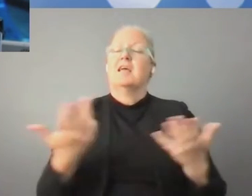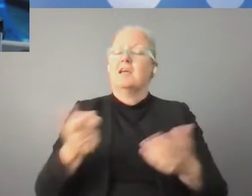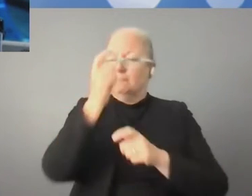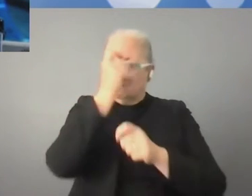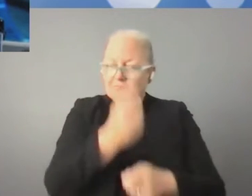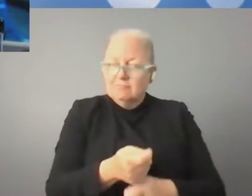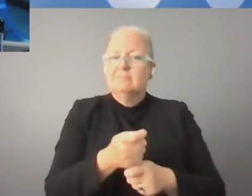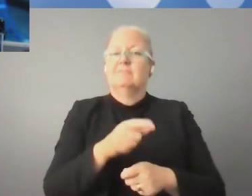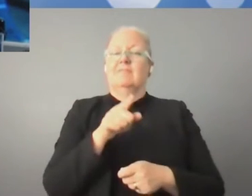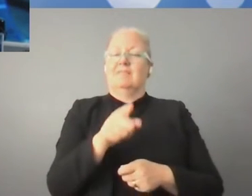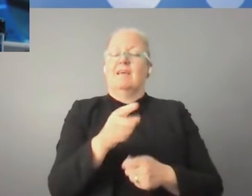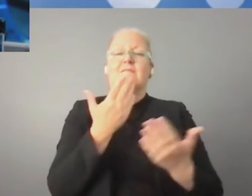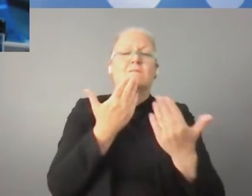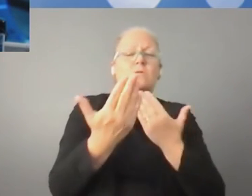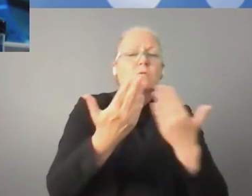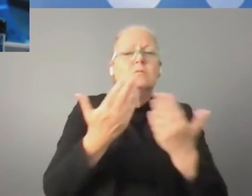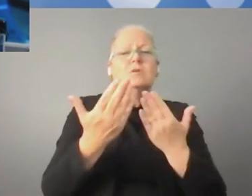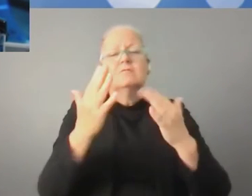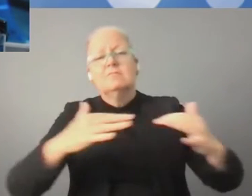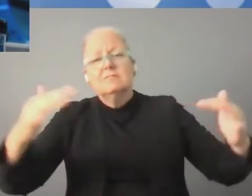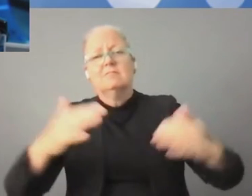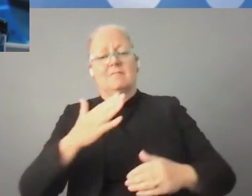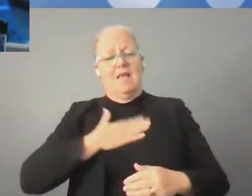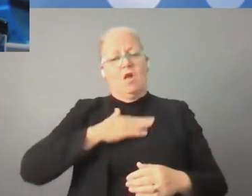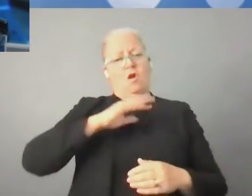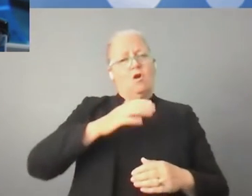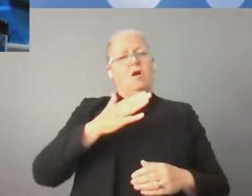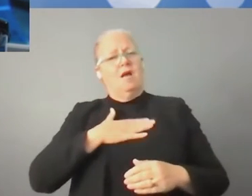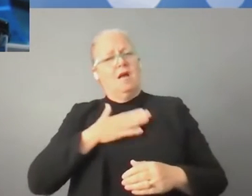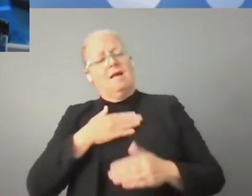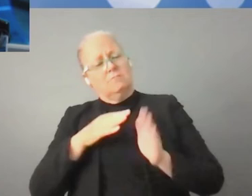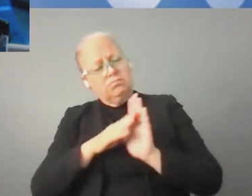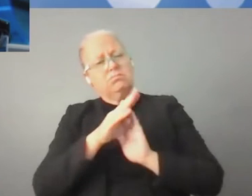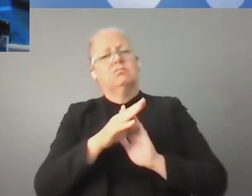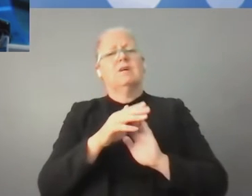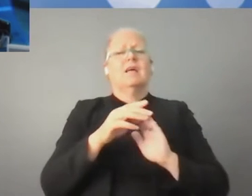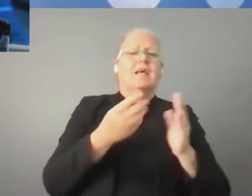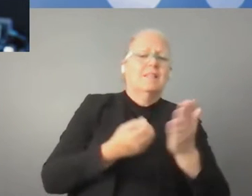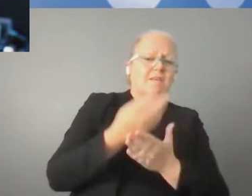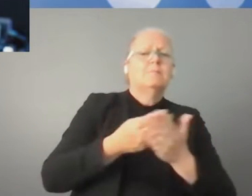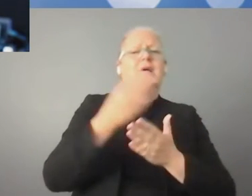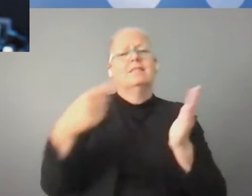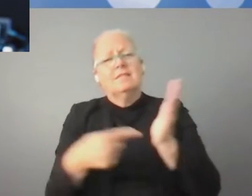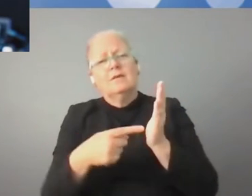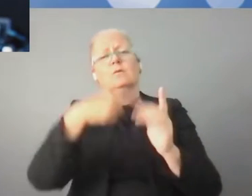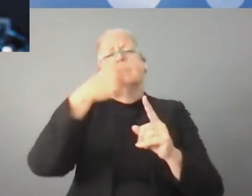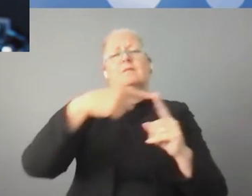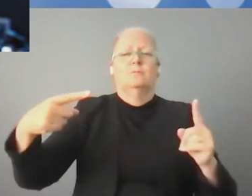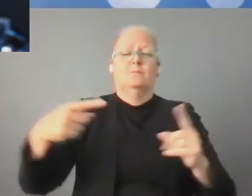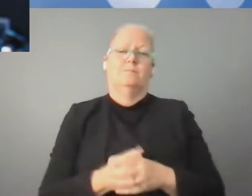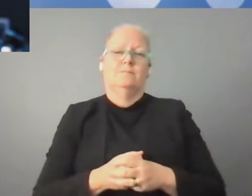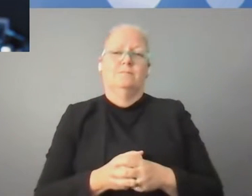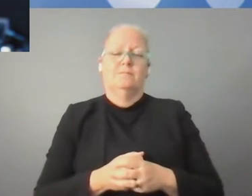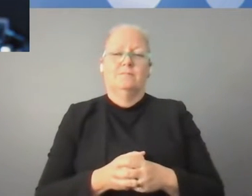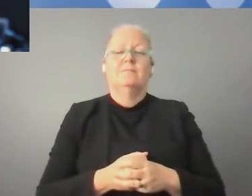positions of our country in development of the information society and digital technologies. We intend